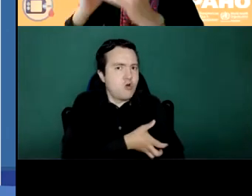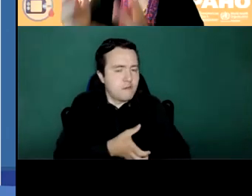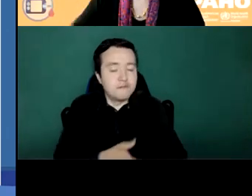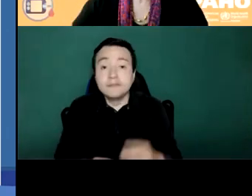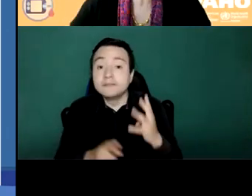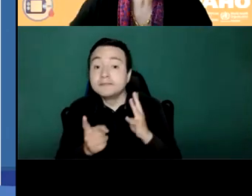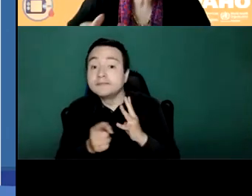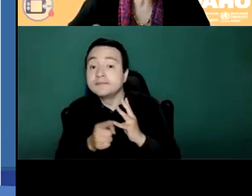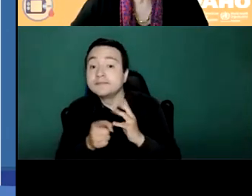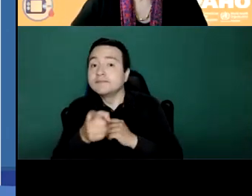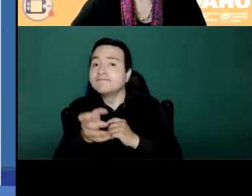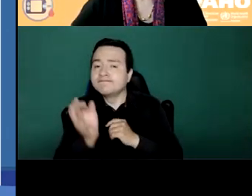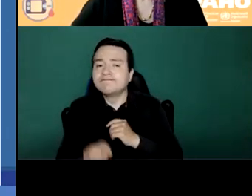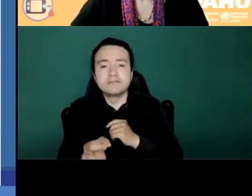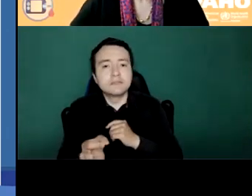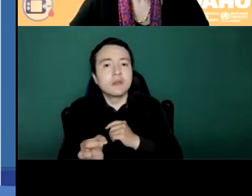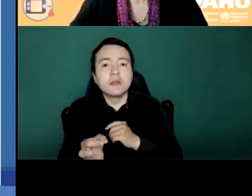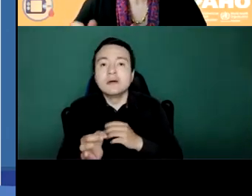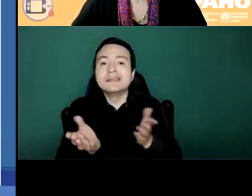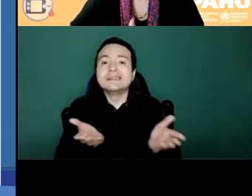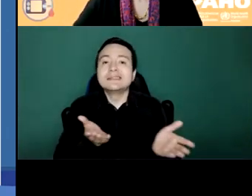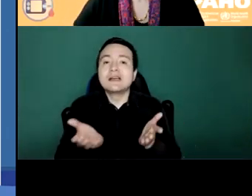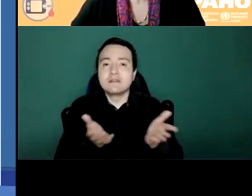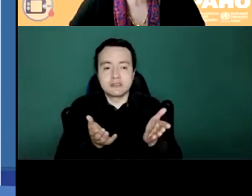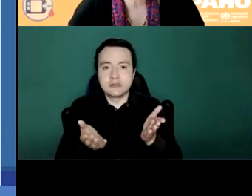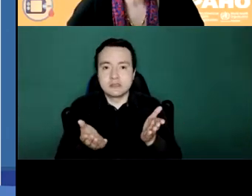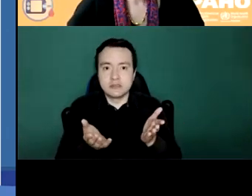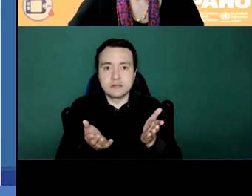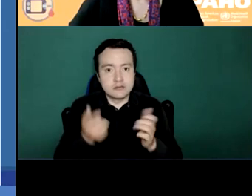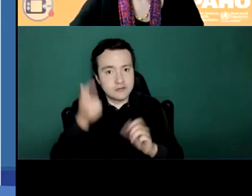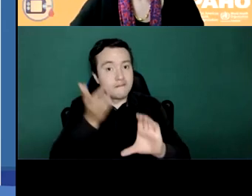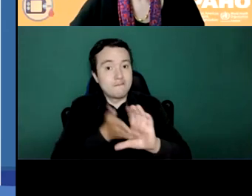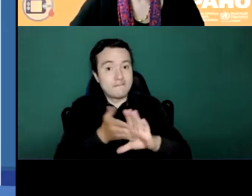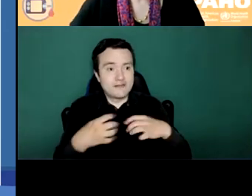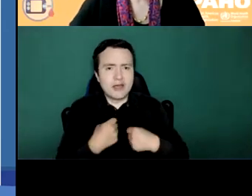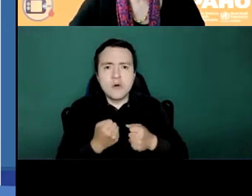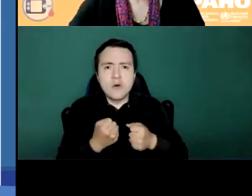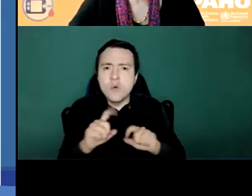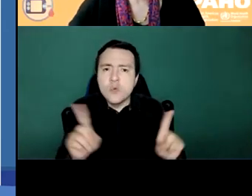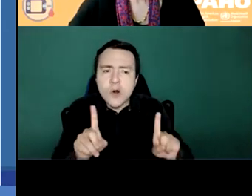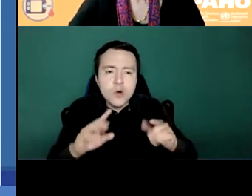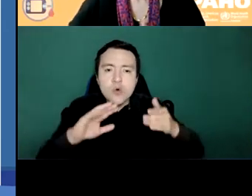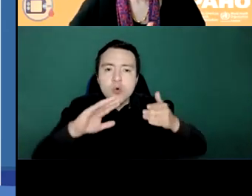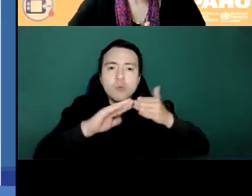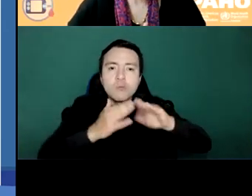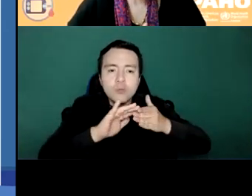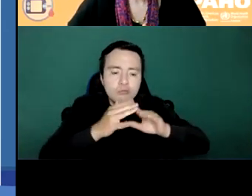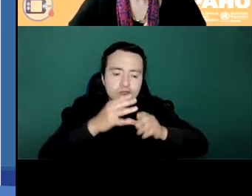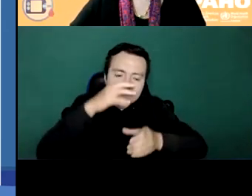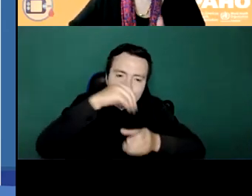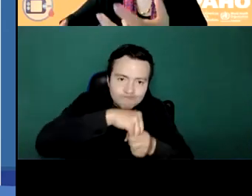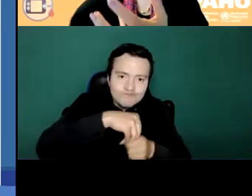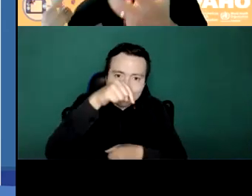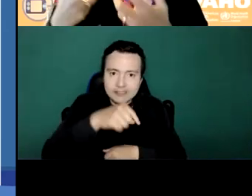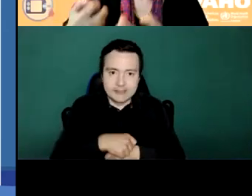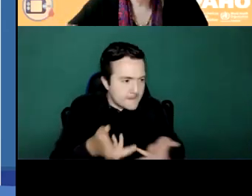services that protect and promote people's human rights and actively involve people with mental